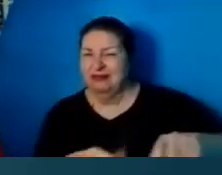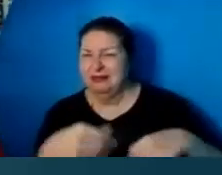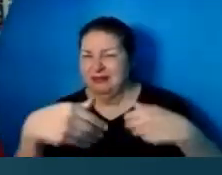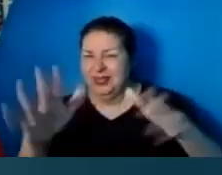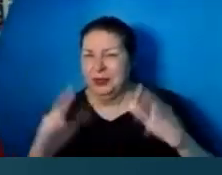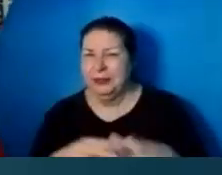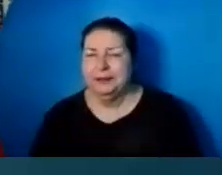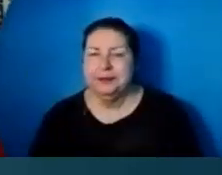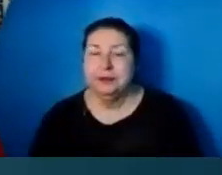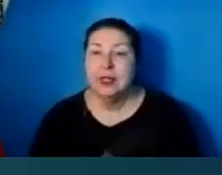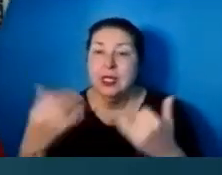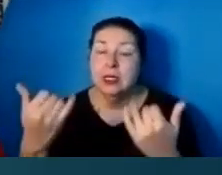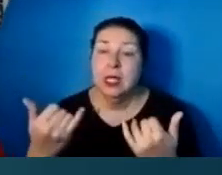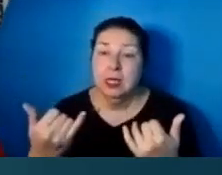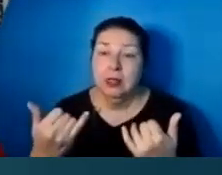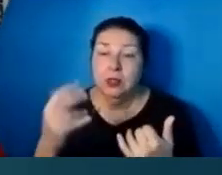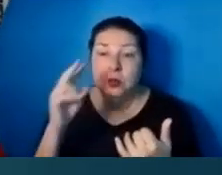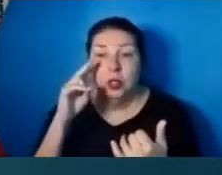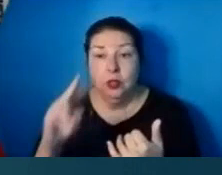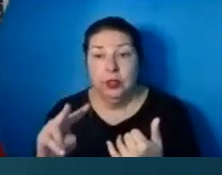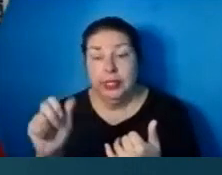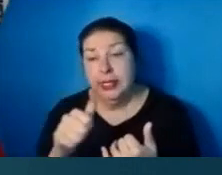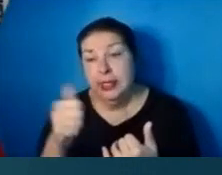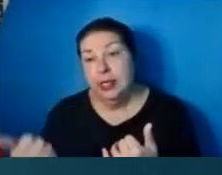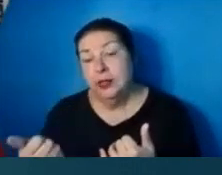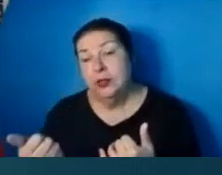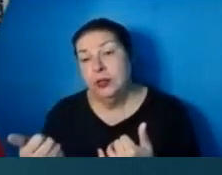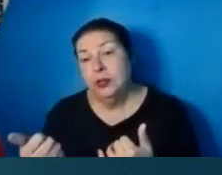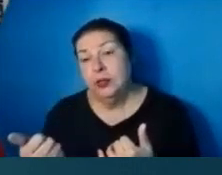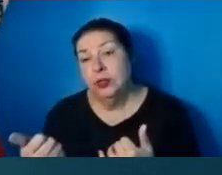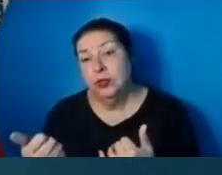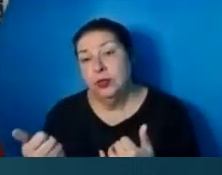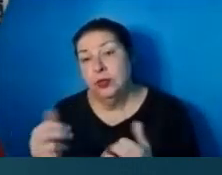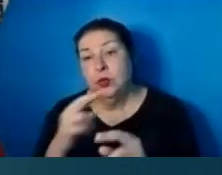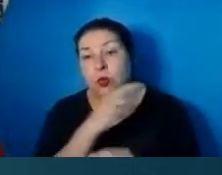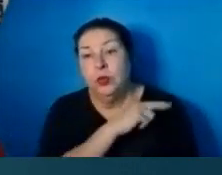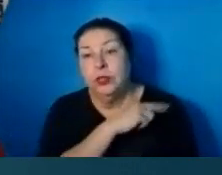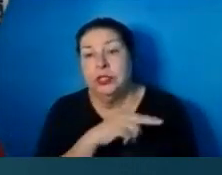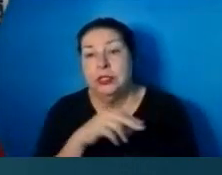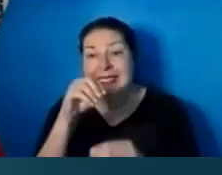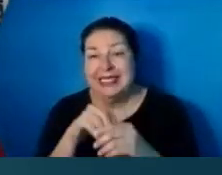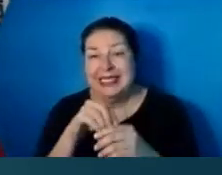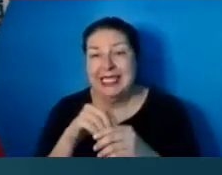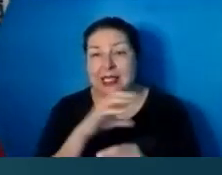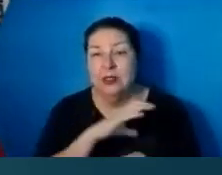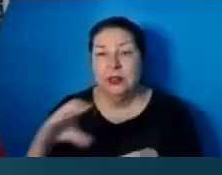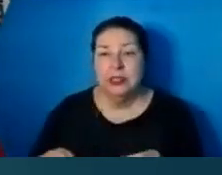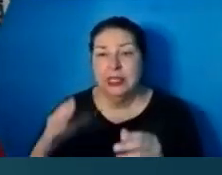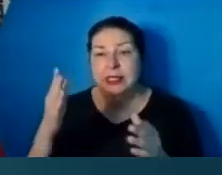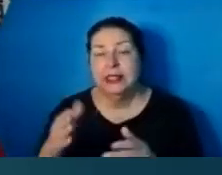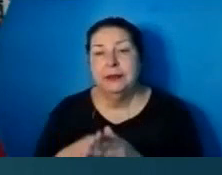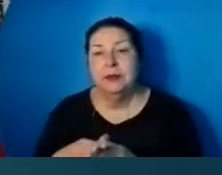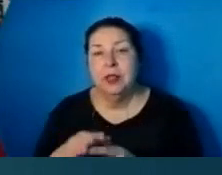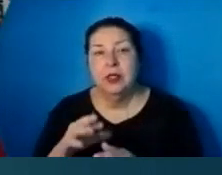Now, we take a look at some of the other denominations within Christianity. The Reformed